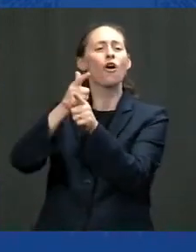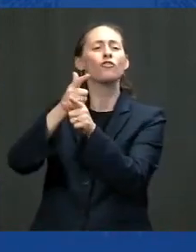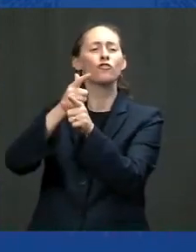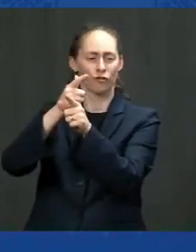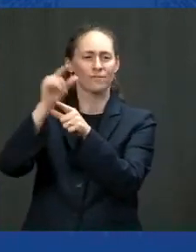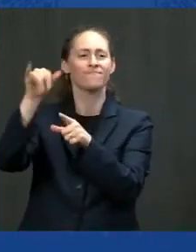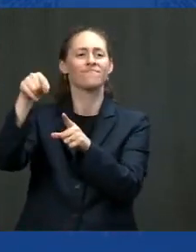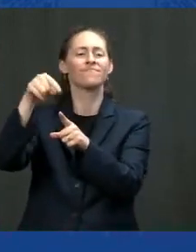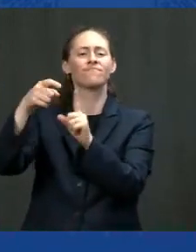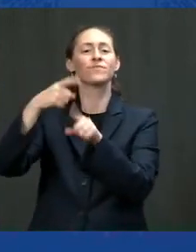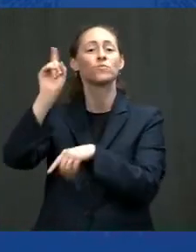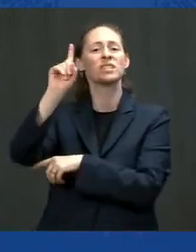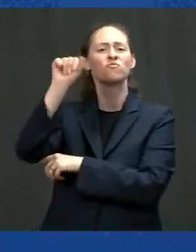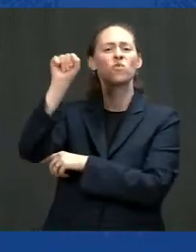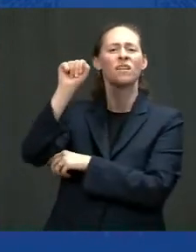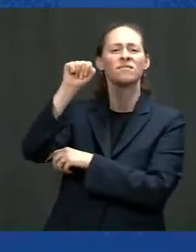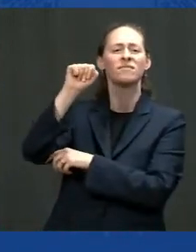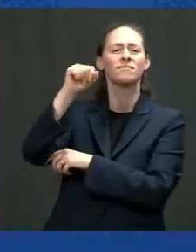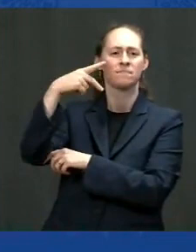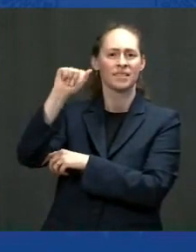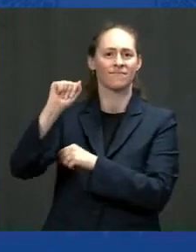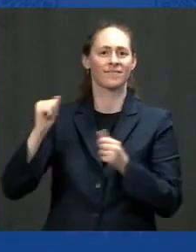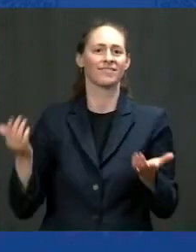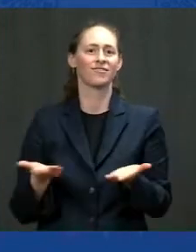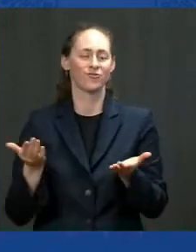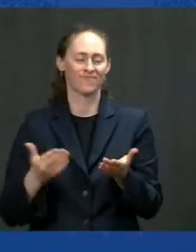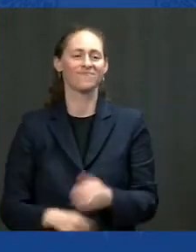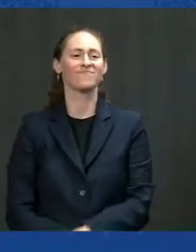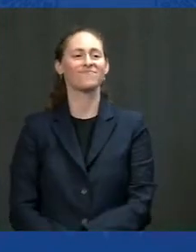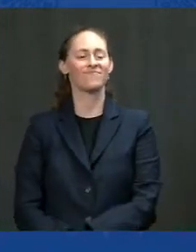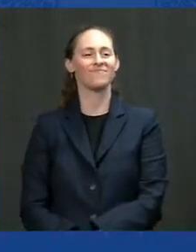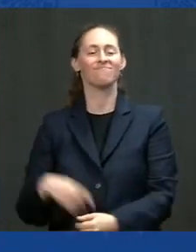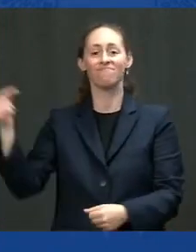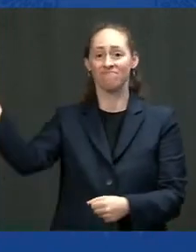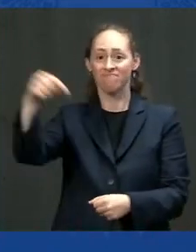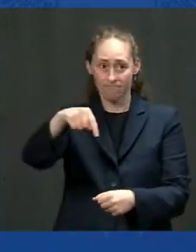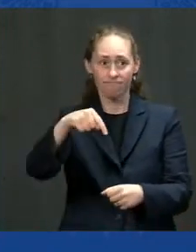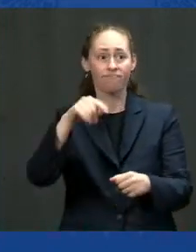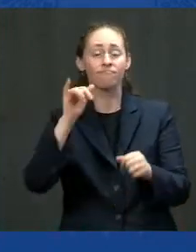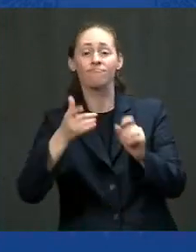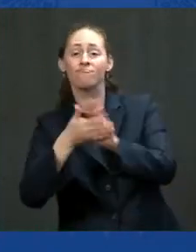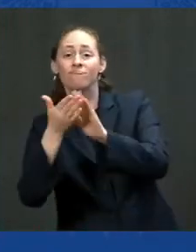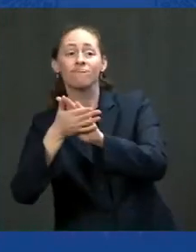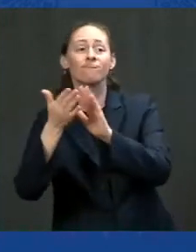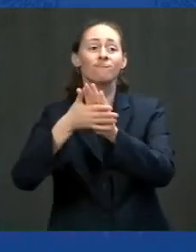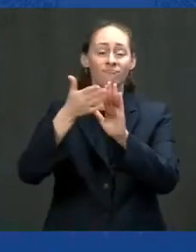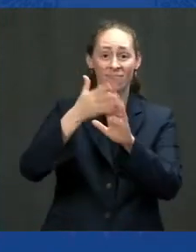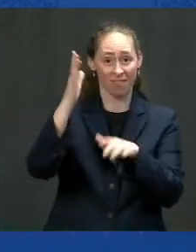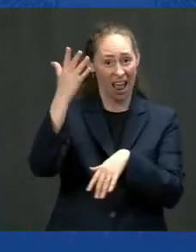so it goes to show you you want to get things moving bring a guy from scranton to get it going